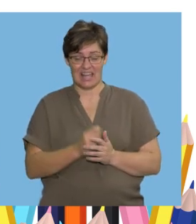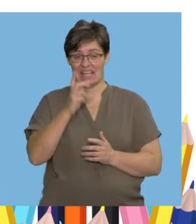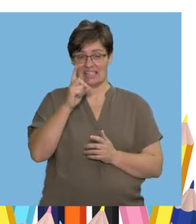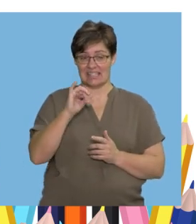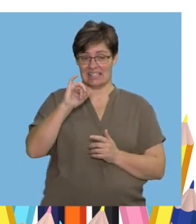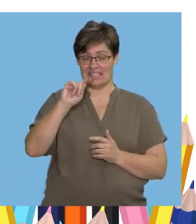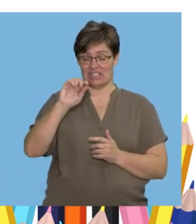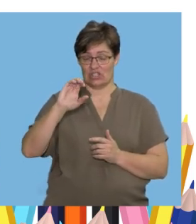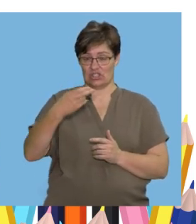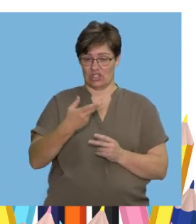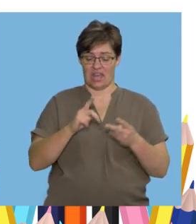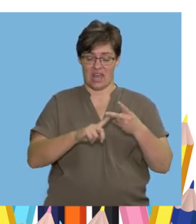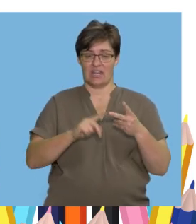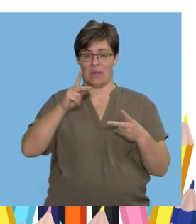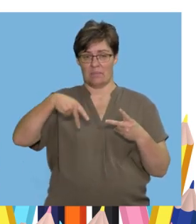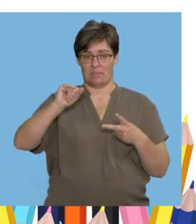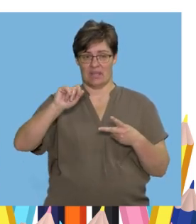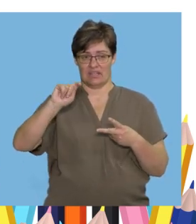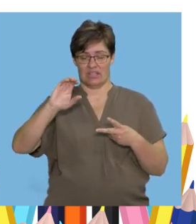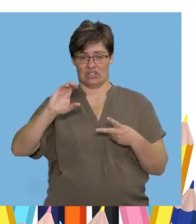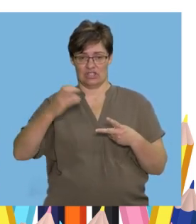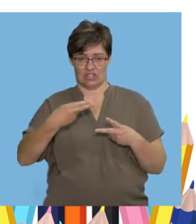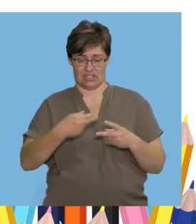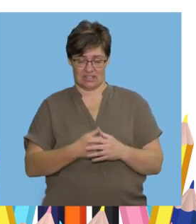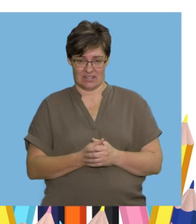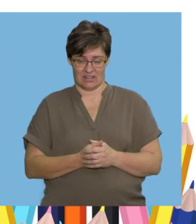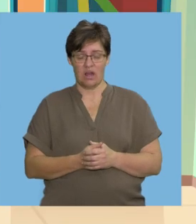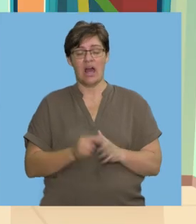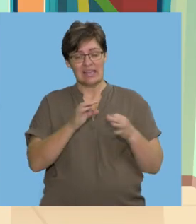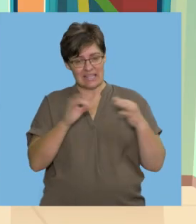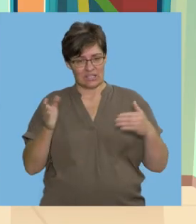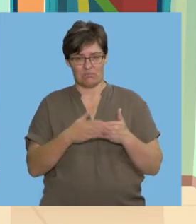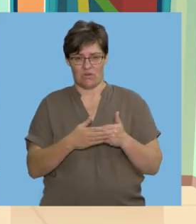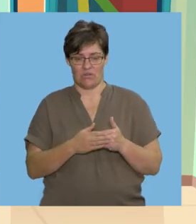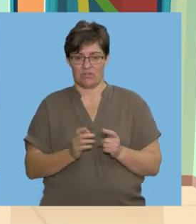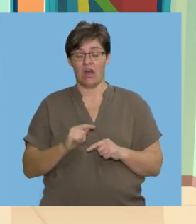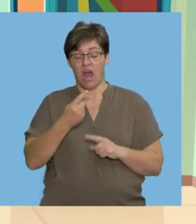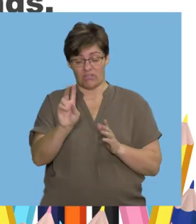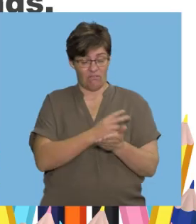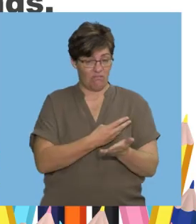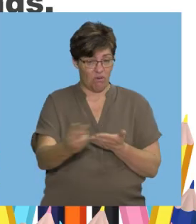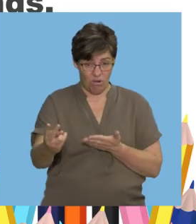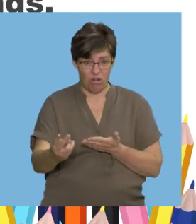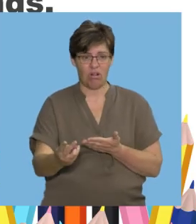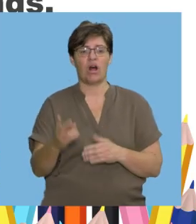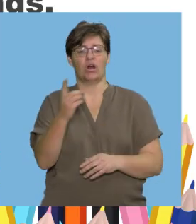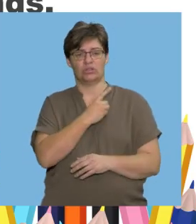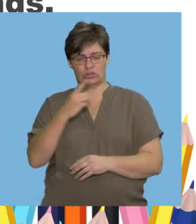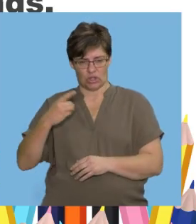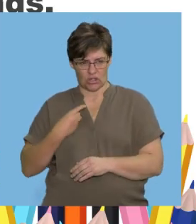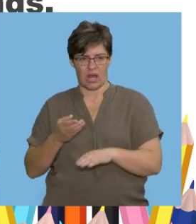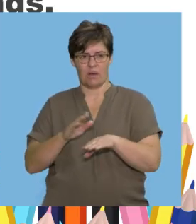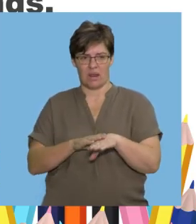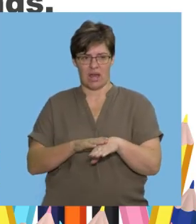right Ditch and pitch Let's try one more sentence After his fall